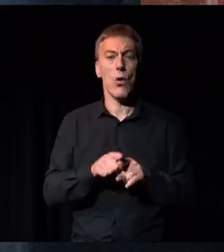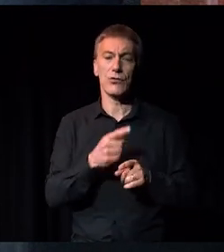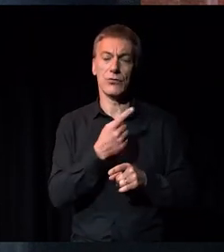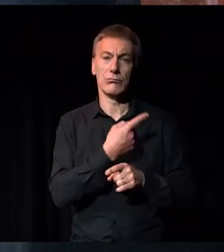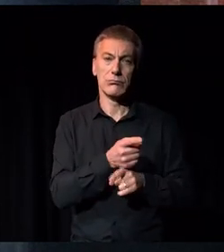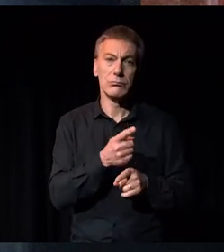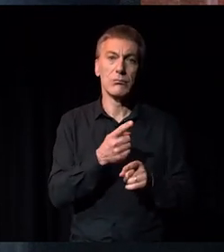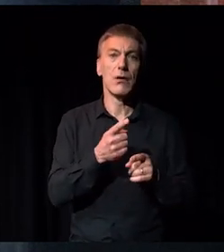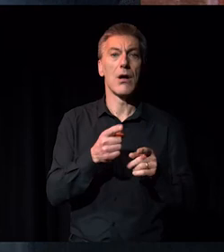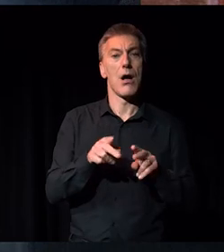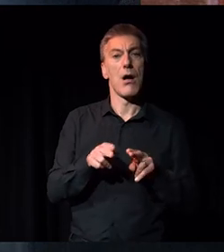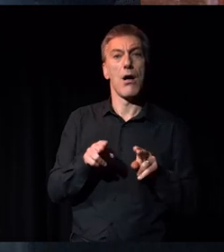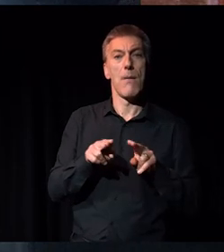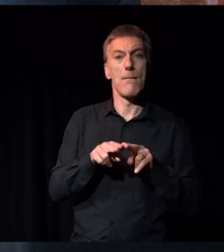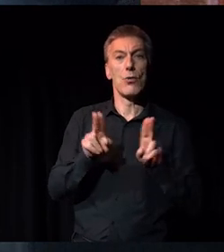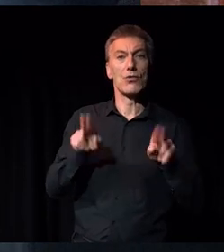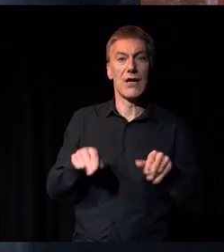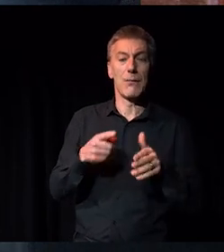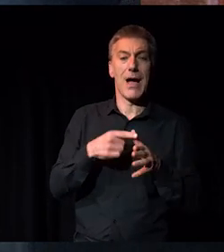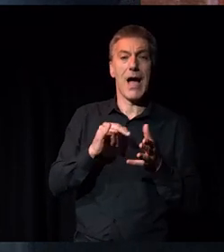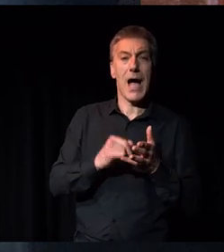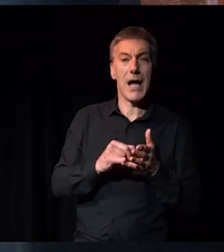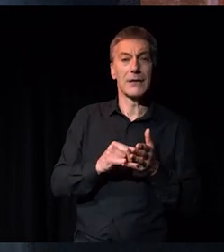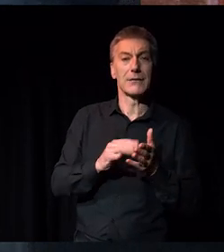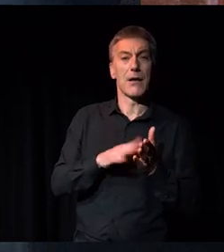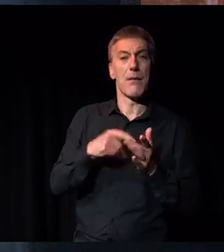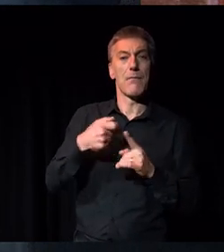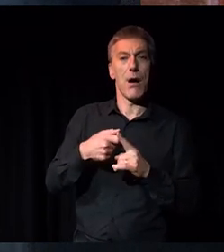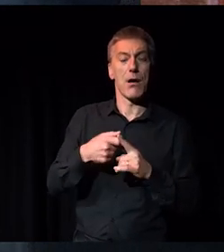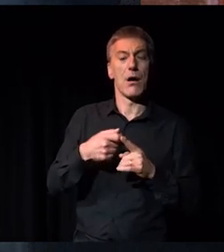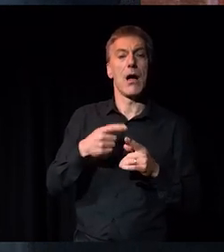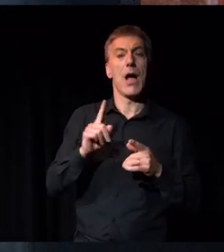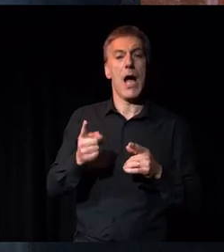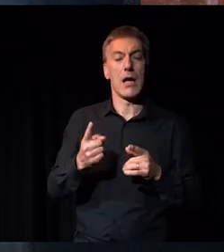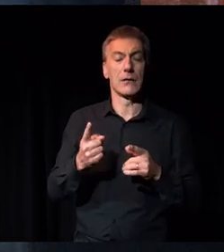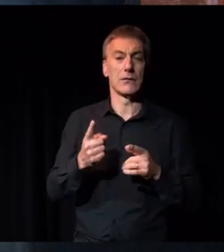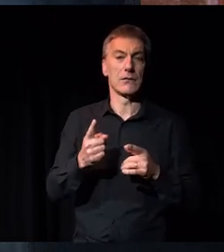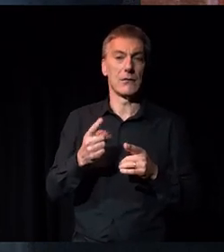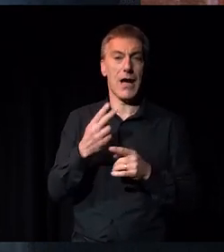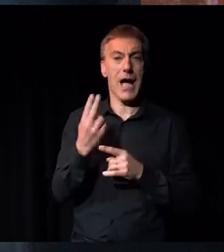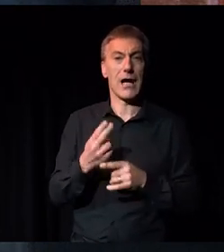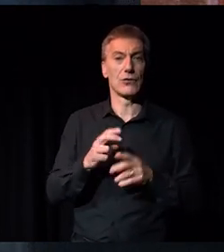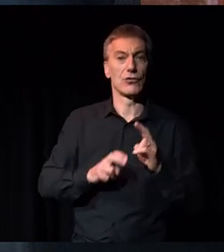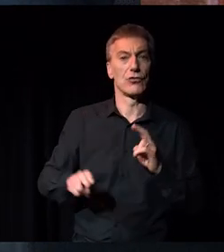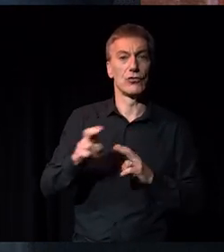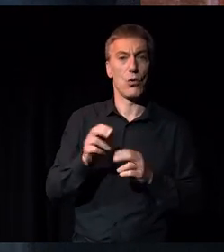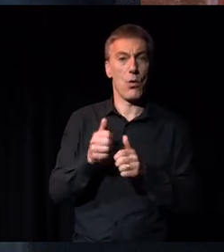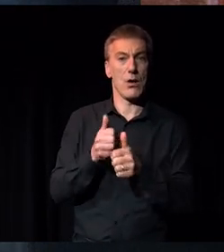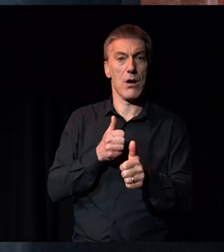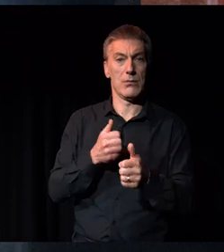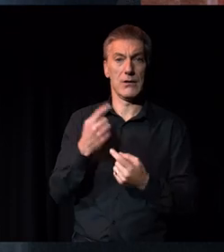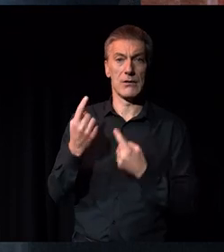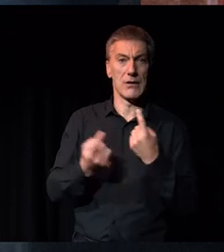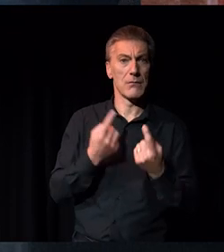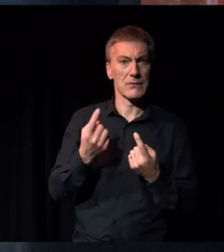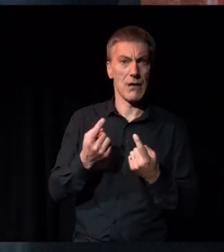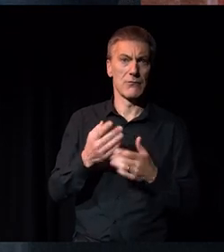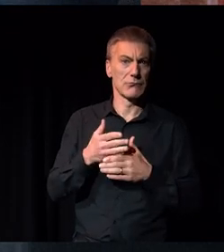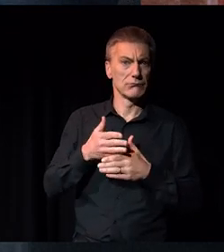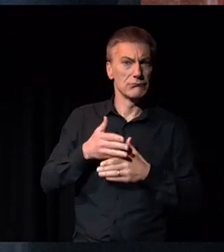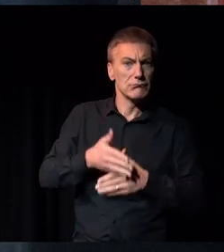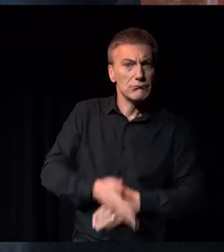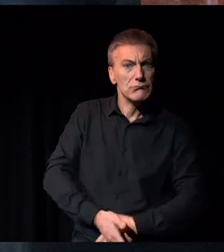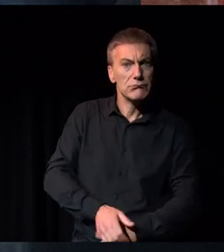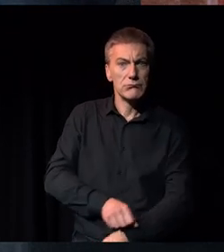like Museum, Asmuk, Common and Actors Touring Company in the efforts that they've taken to